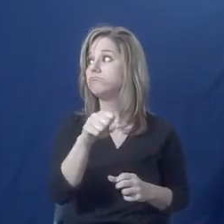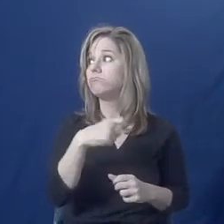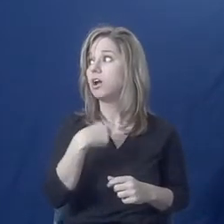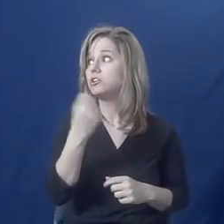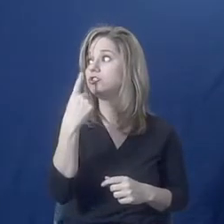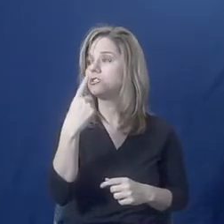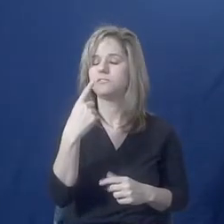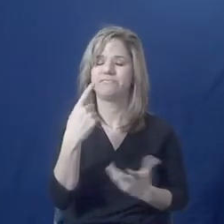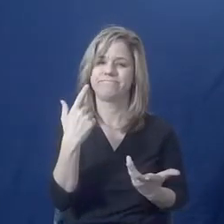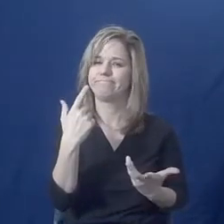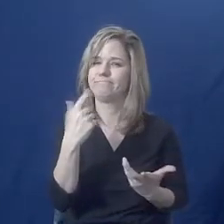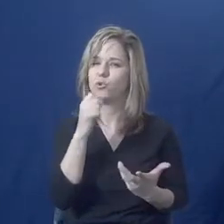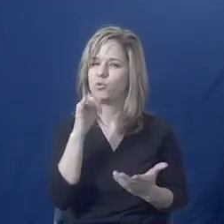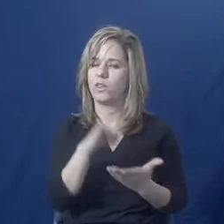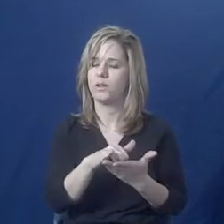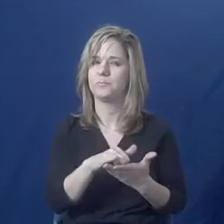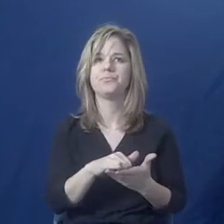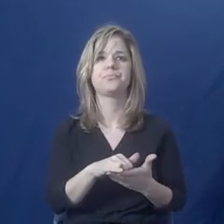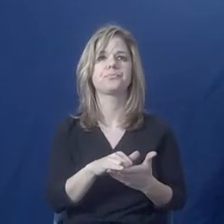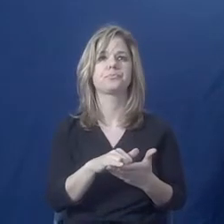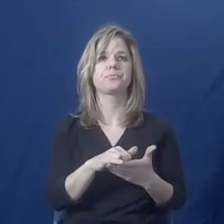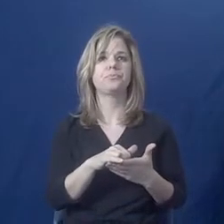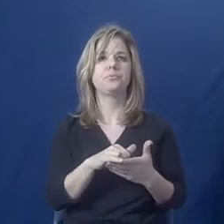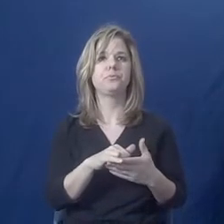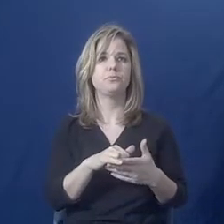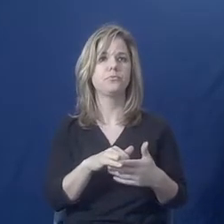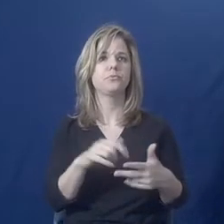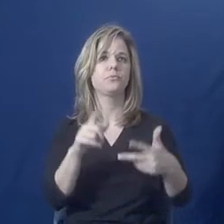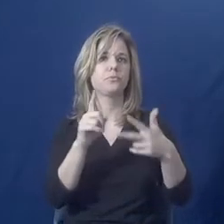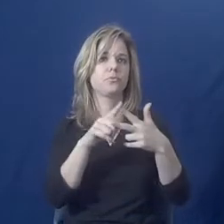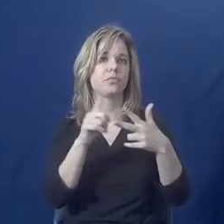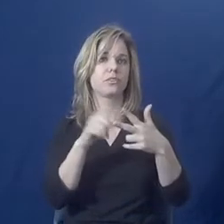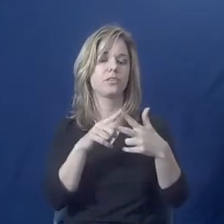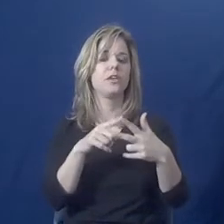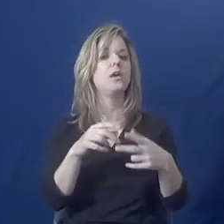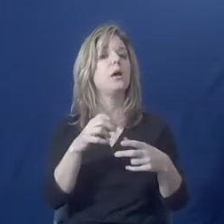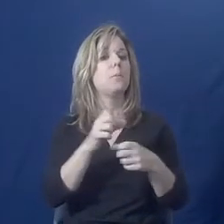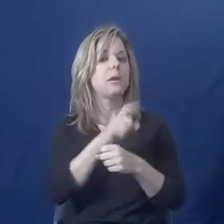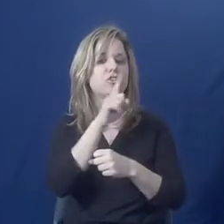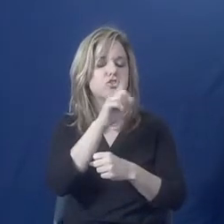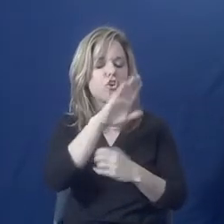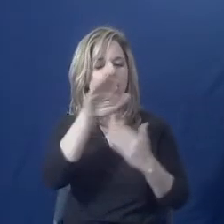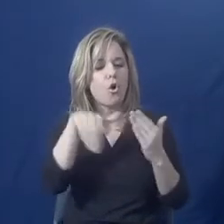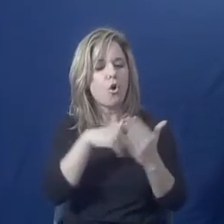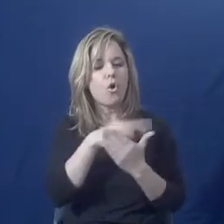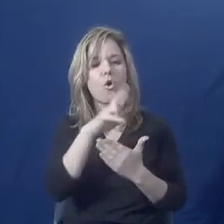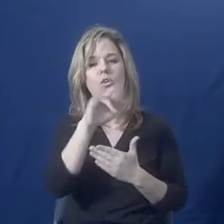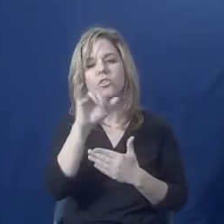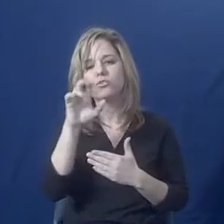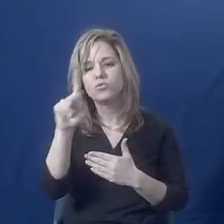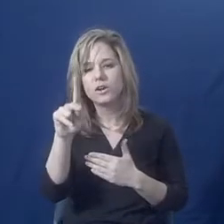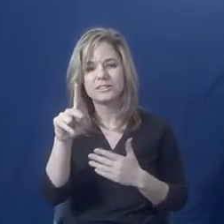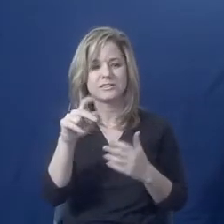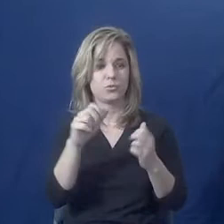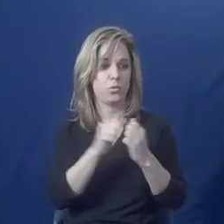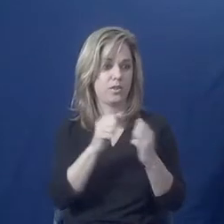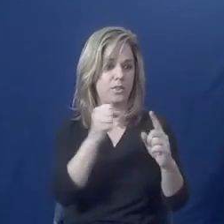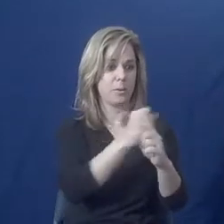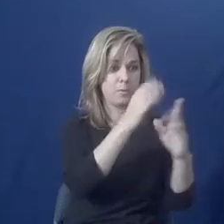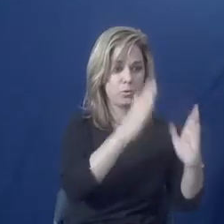It's important to ask about all of those abuser and life generated risks that we talked about.